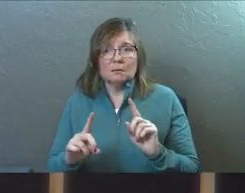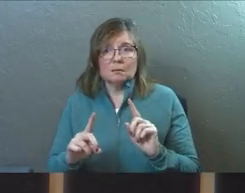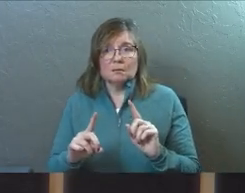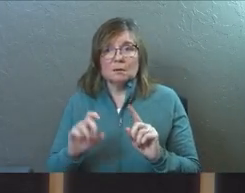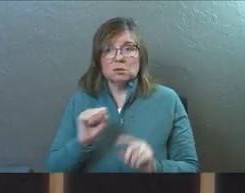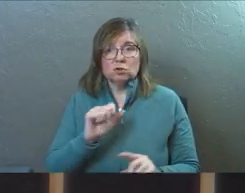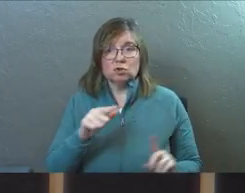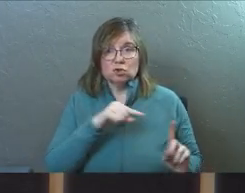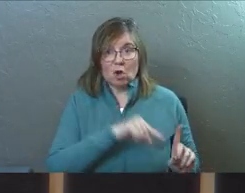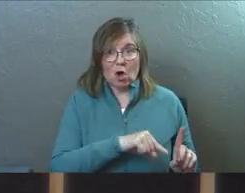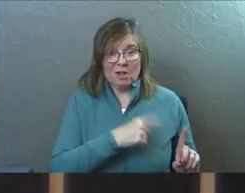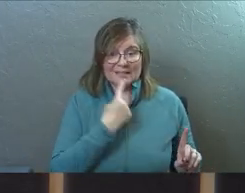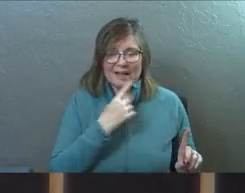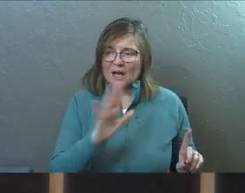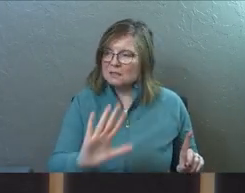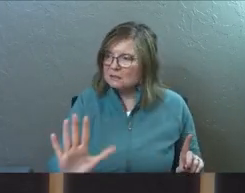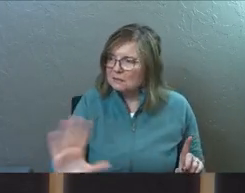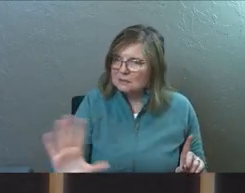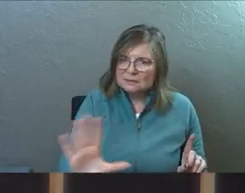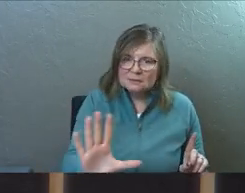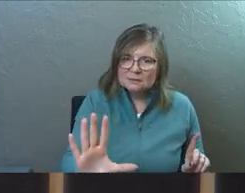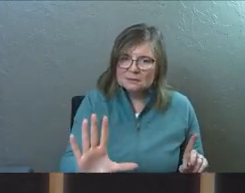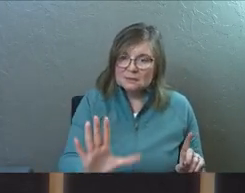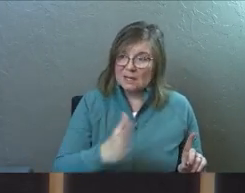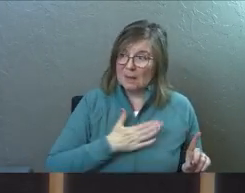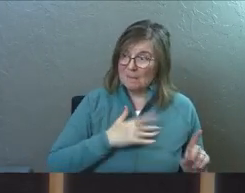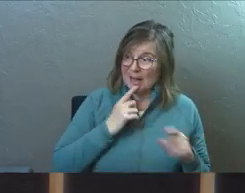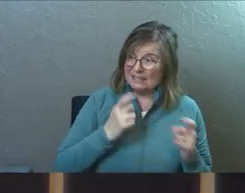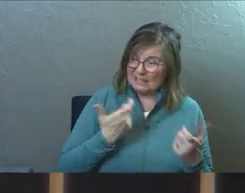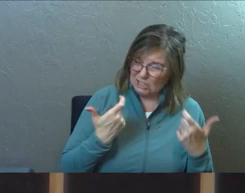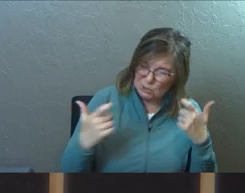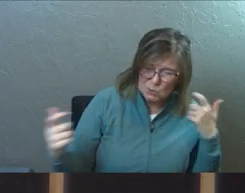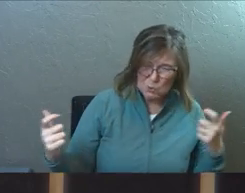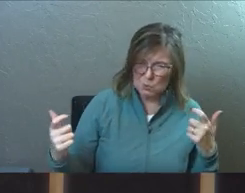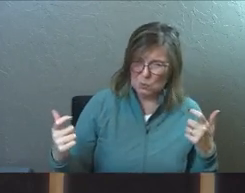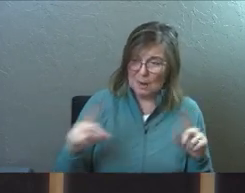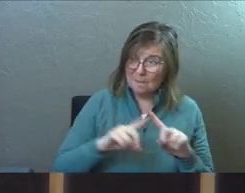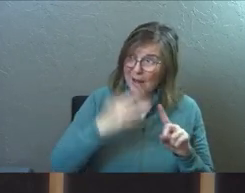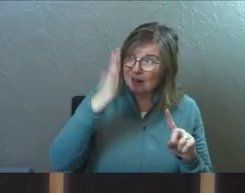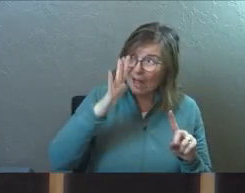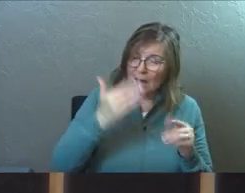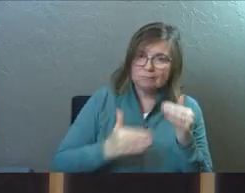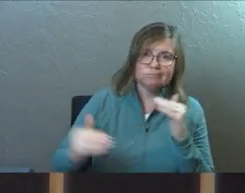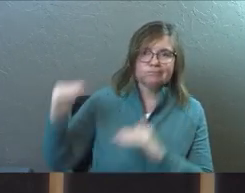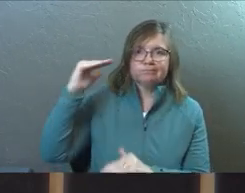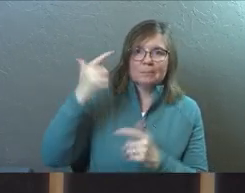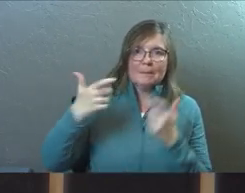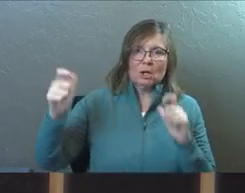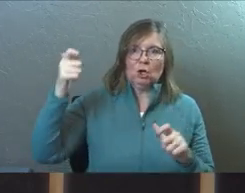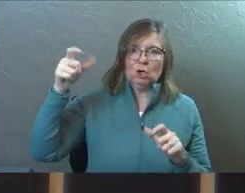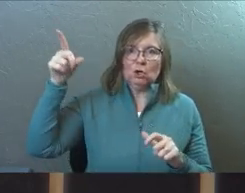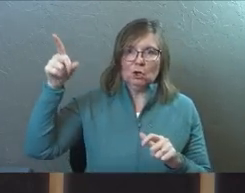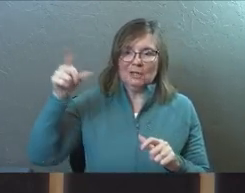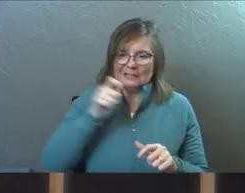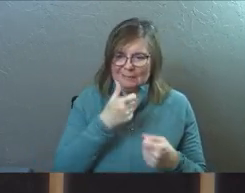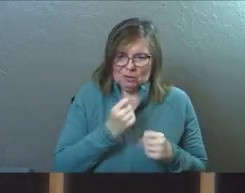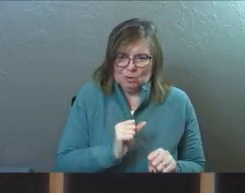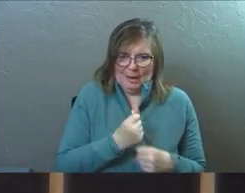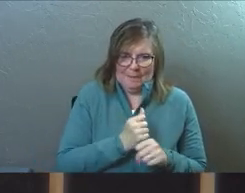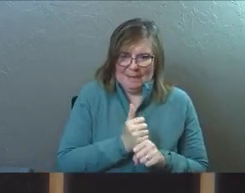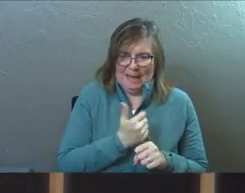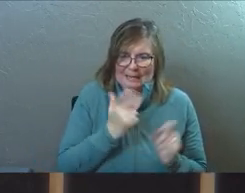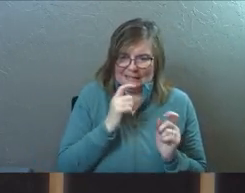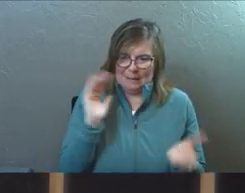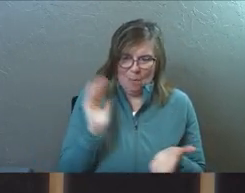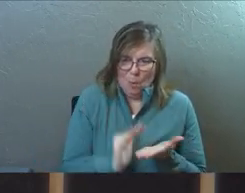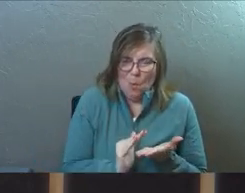But Saul comes in, and he says, no. He's like, my sin was big, but God was bigger. And it's not about trying to make